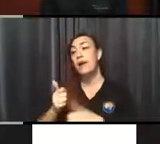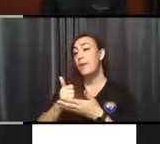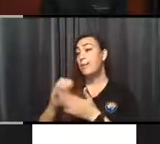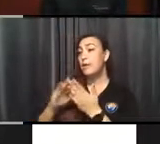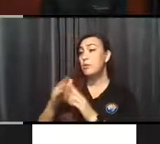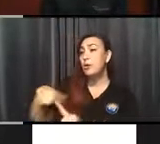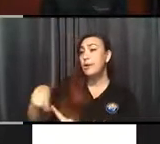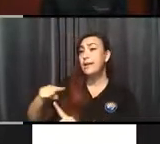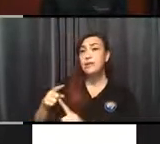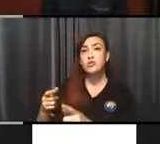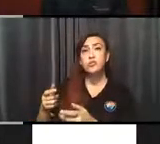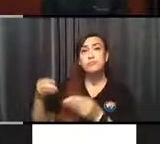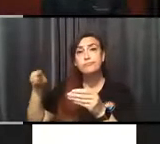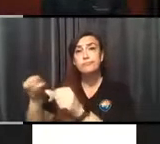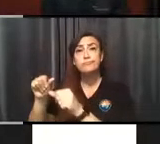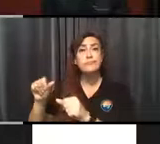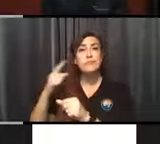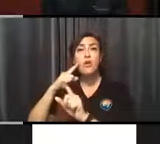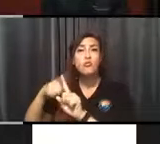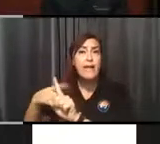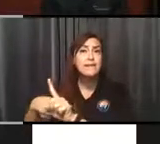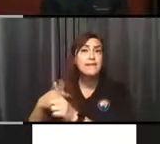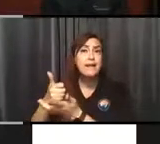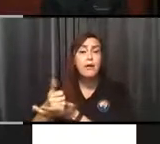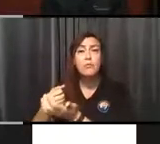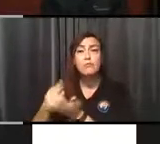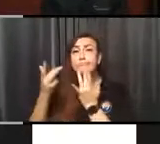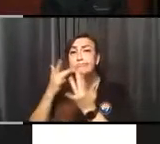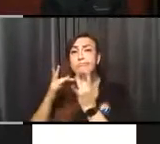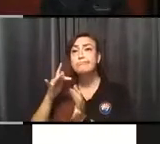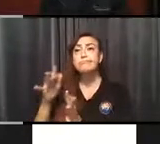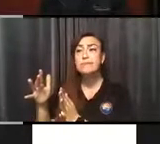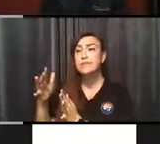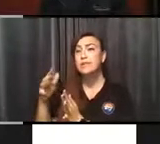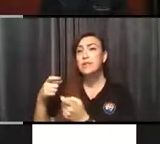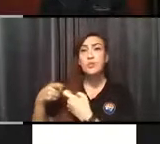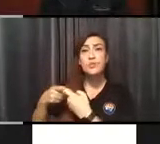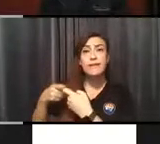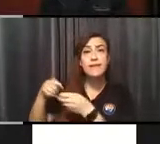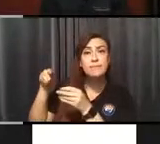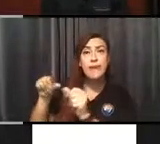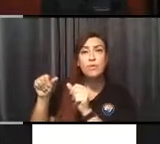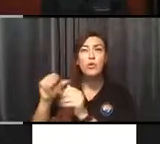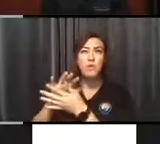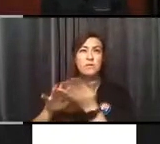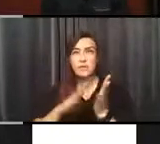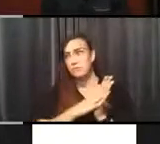people get their rents and utilities paid for, things like that. But this focus is